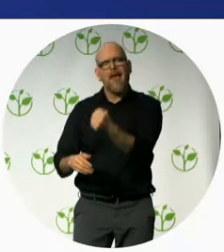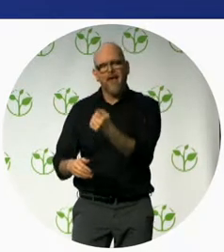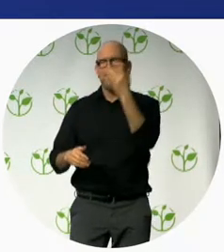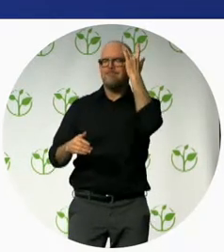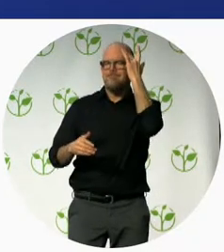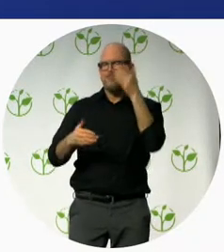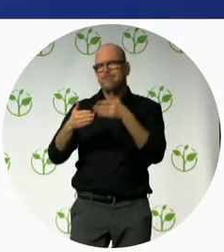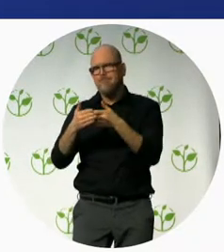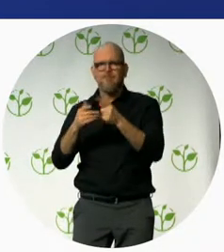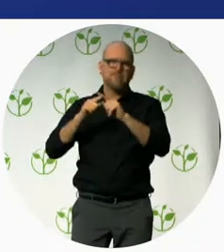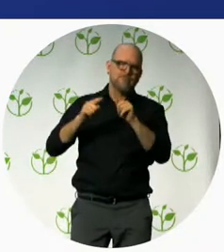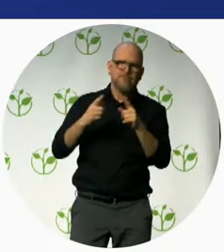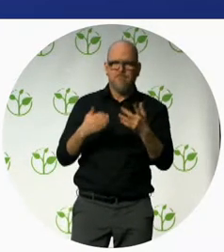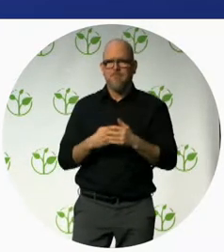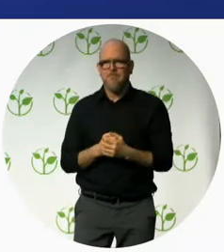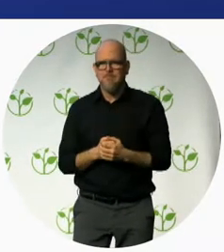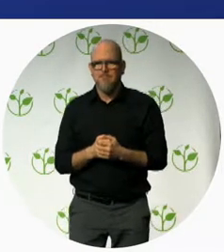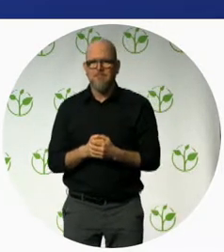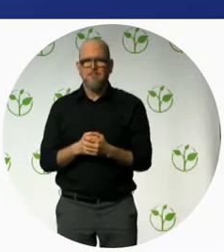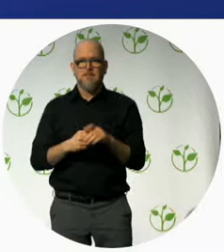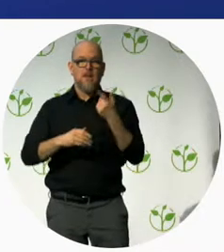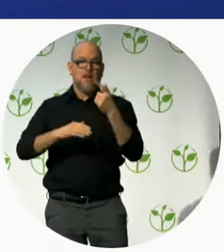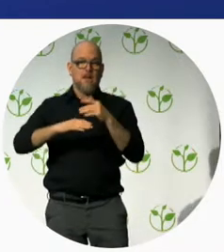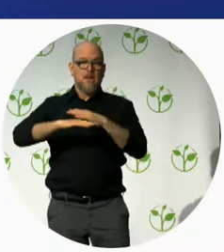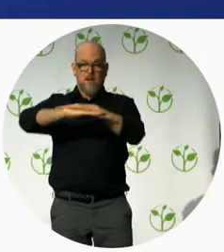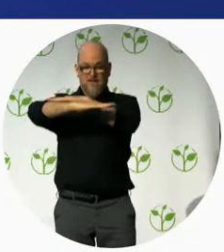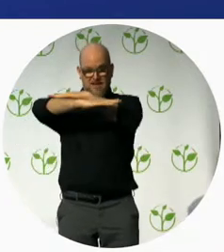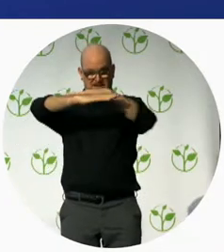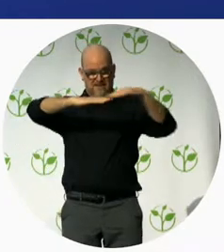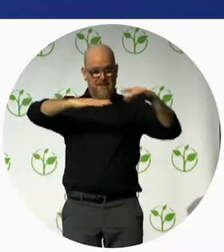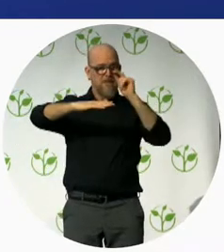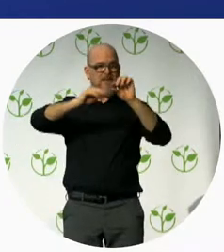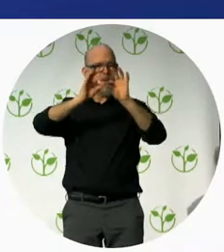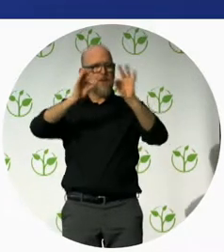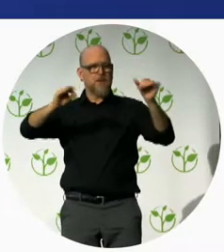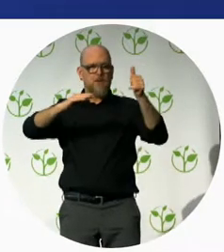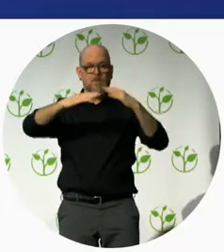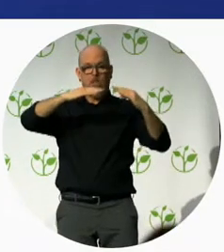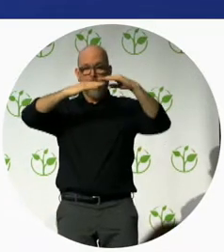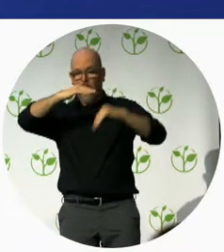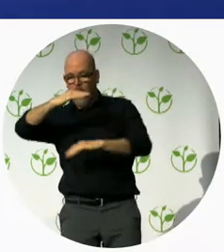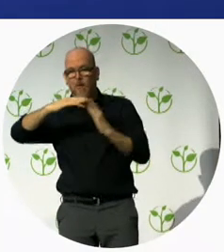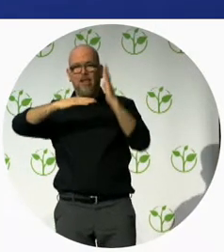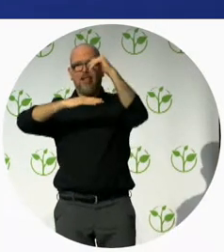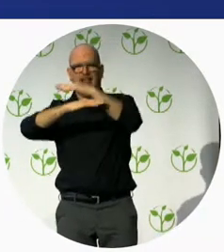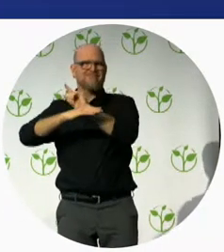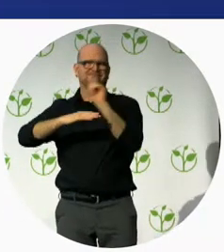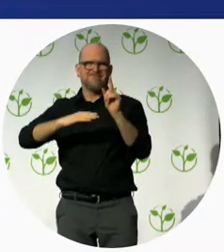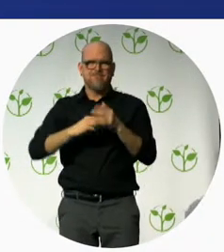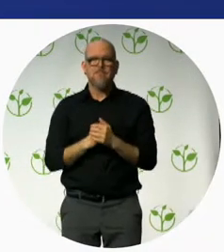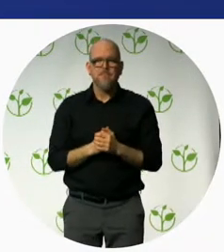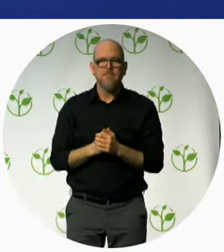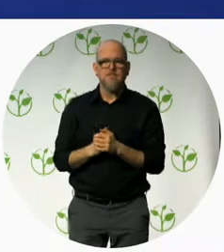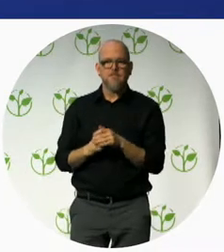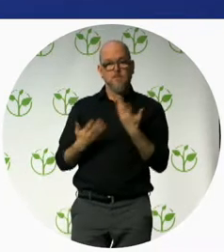Surakandi input model has tried to solve social problems but as I mentioned